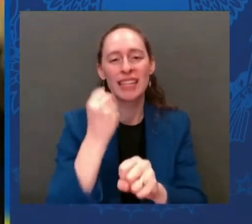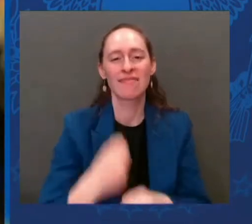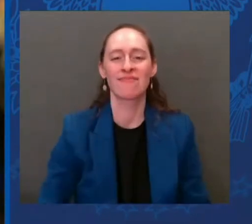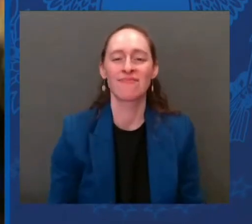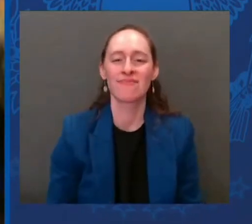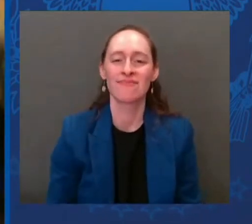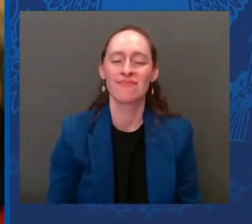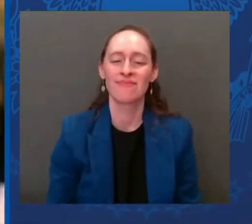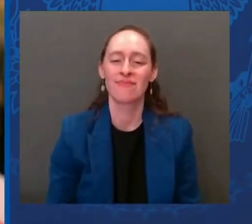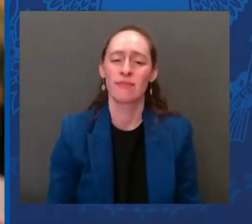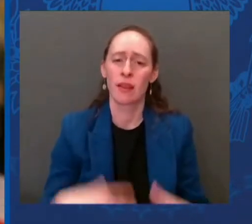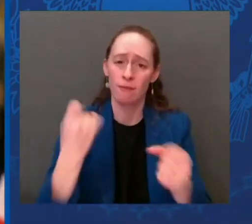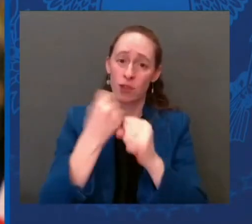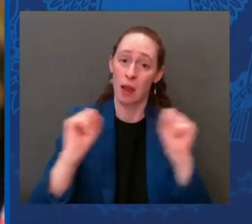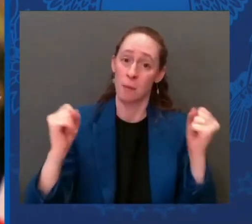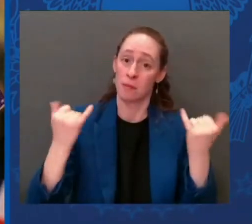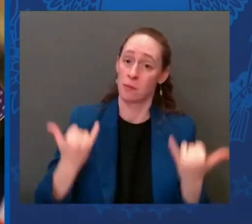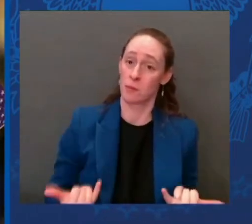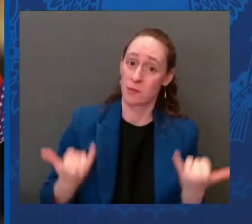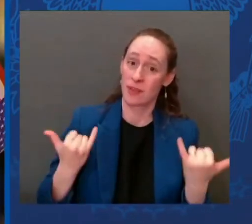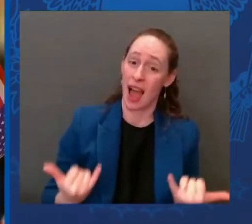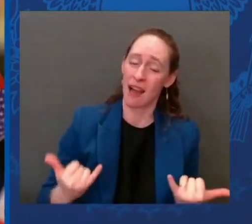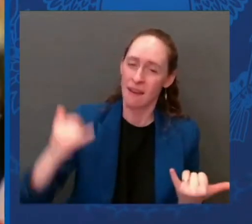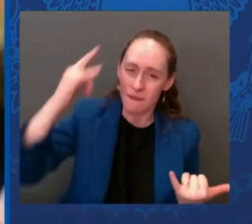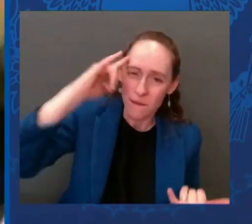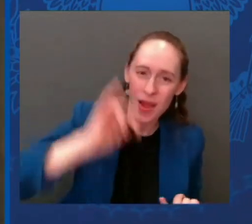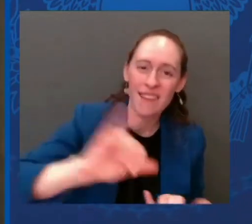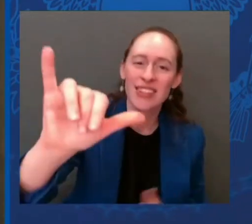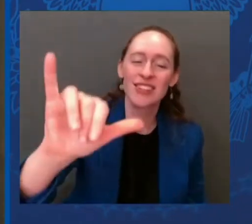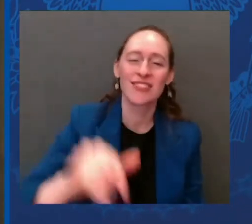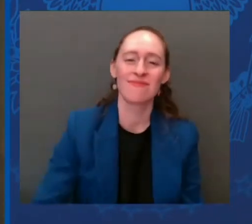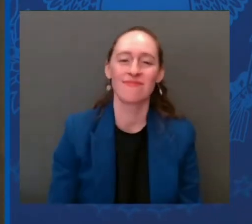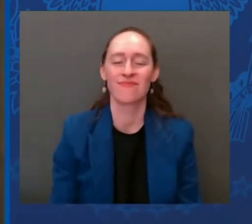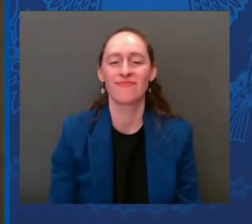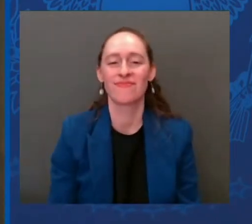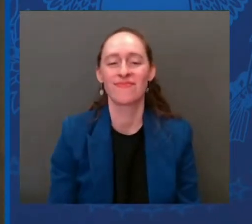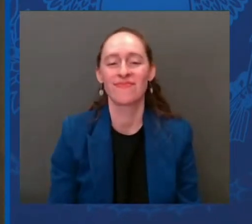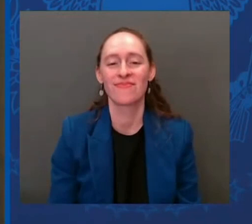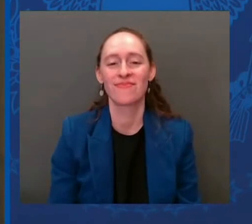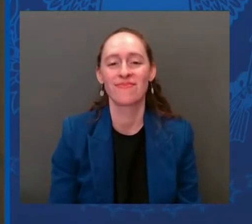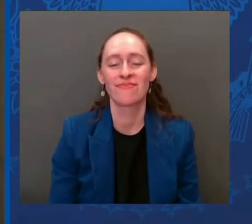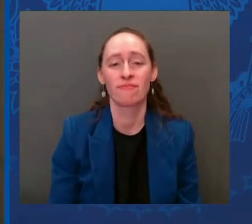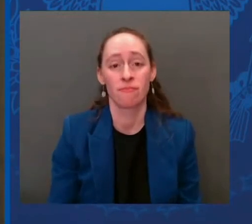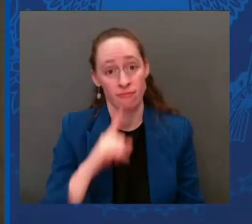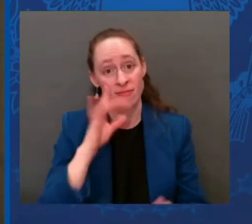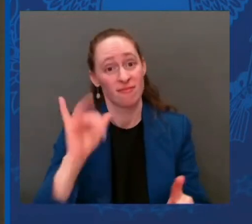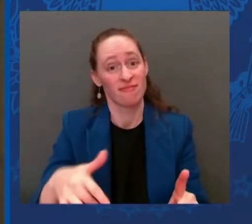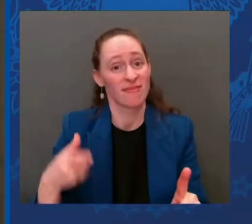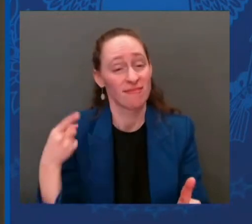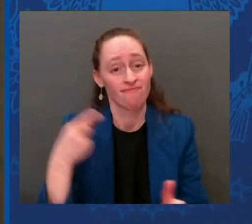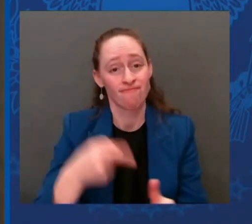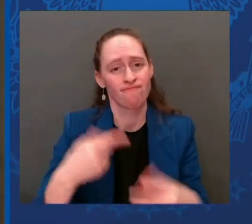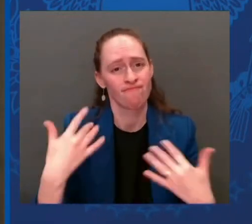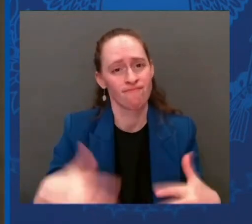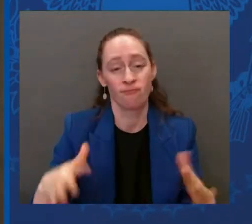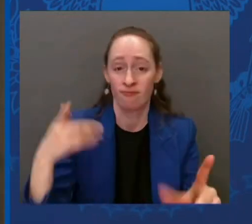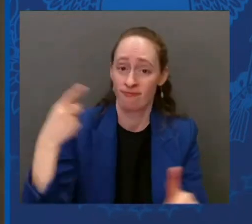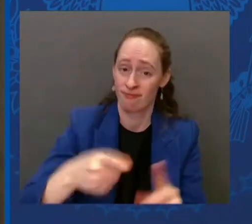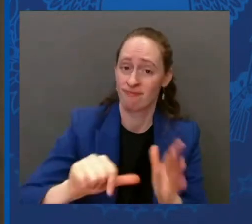So that's what's at stake here. Freedom. That's the message I carried to Kyiv yesterday.